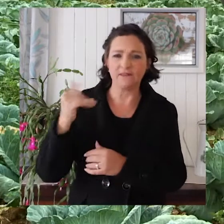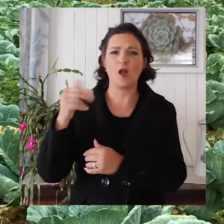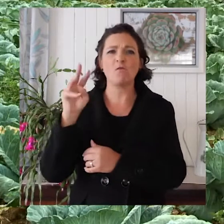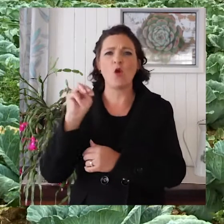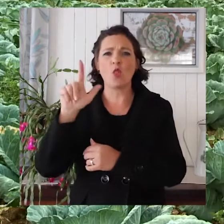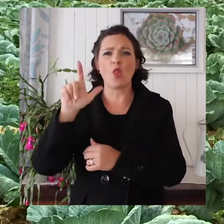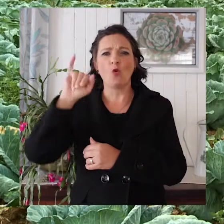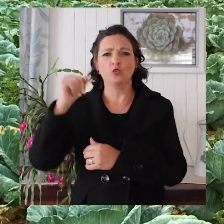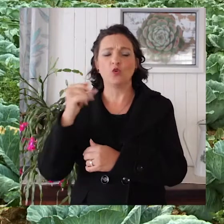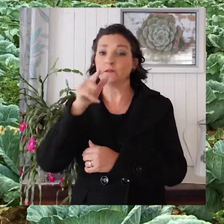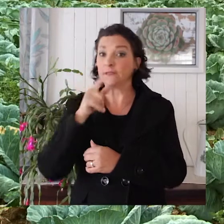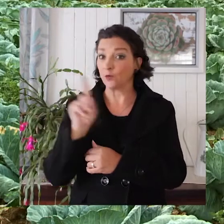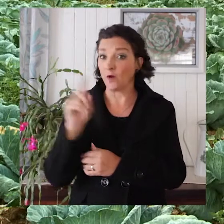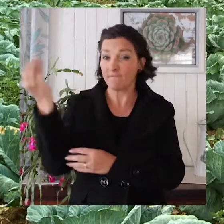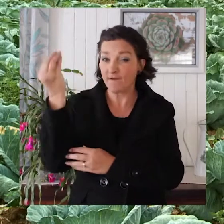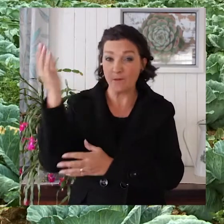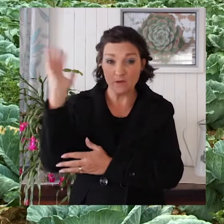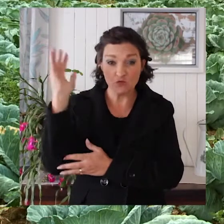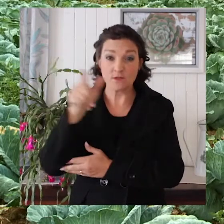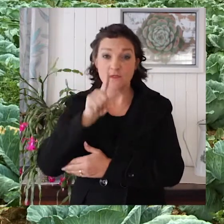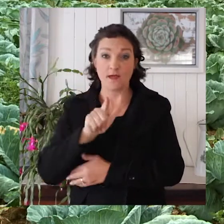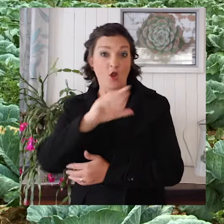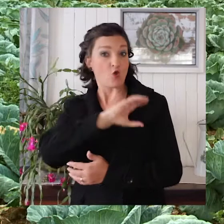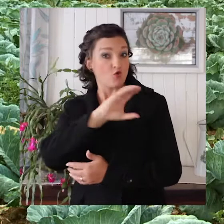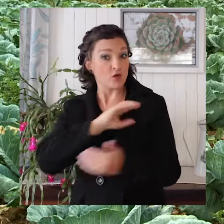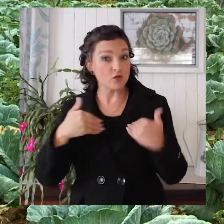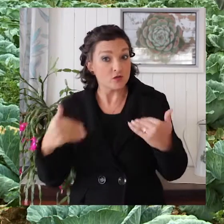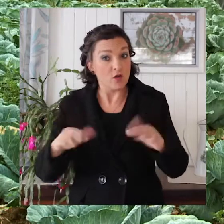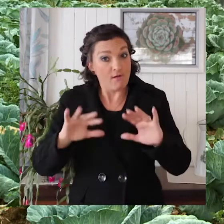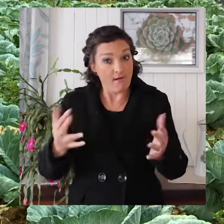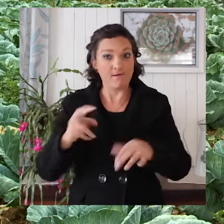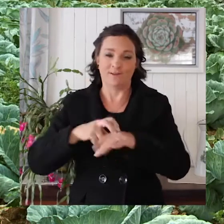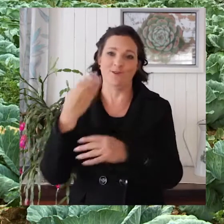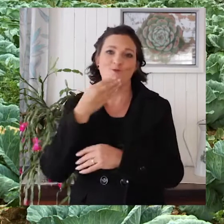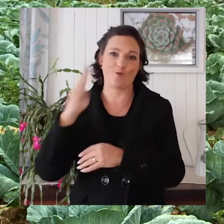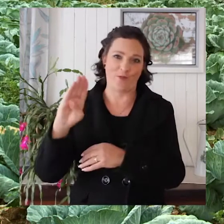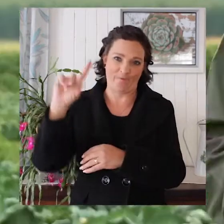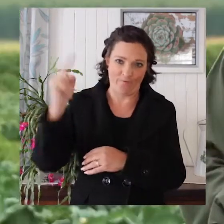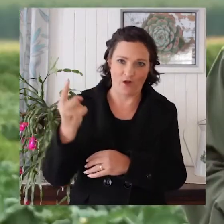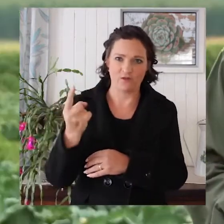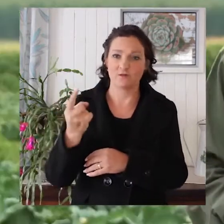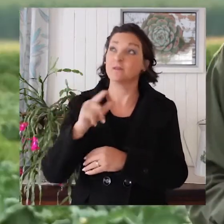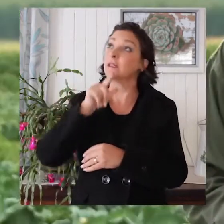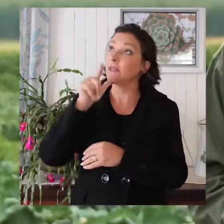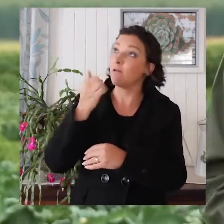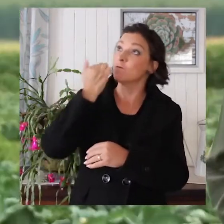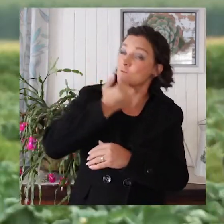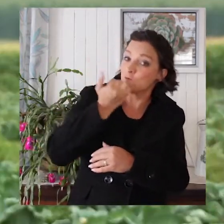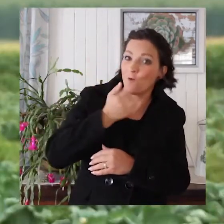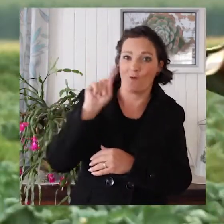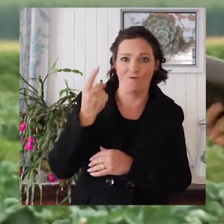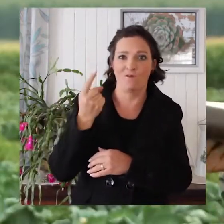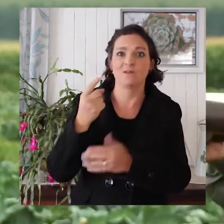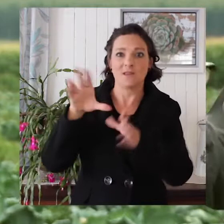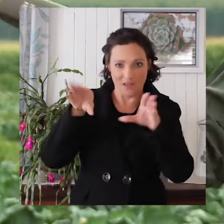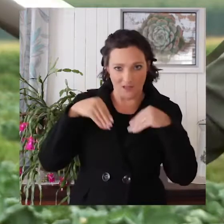Martin Lloyd-Jones, that famous Welsh preacher, said, Christianity starts with repentance. You've got to say, sorry, if